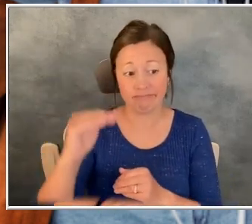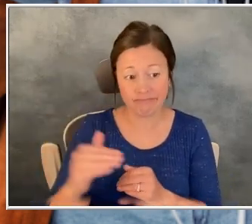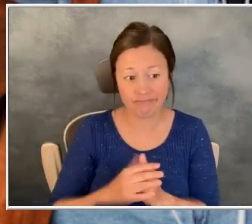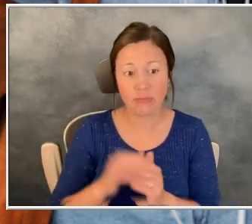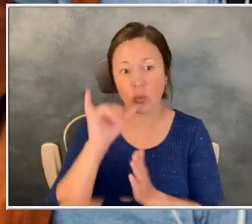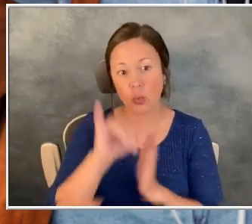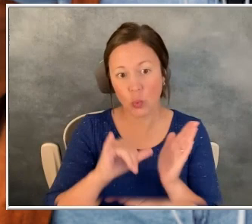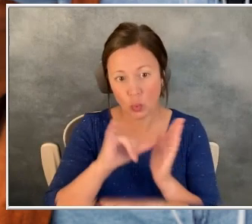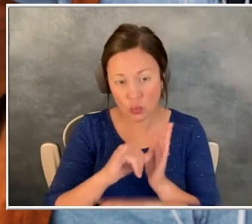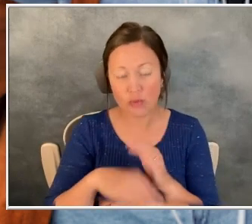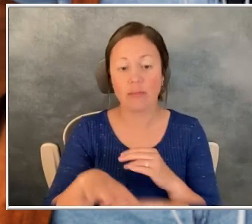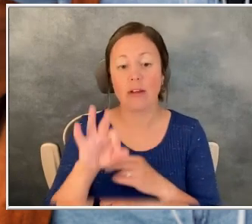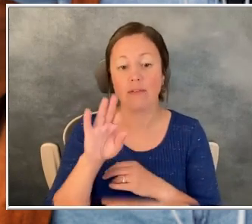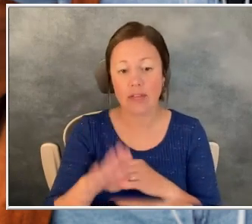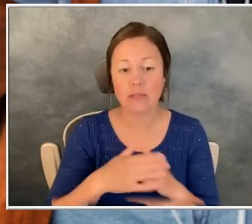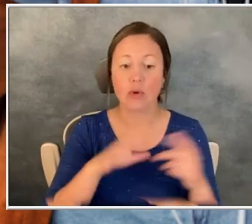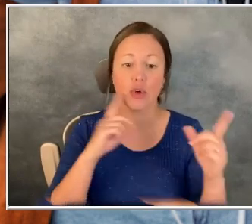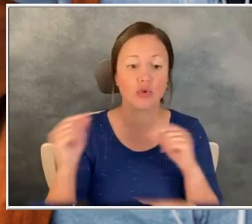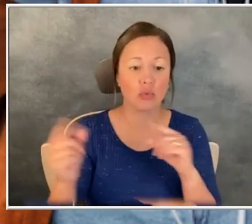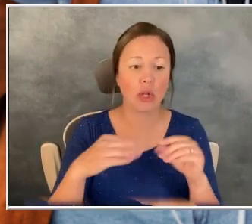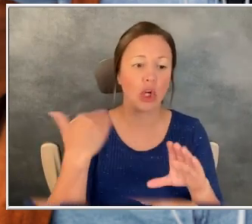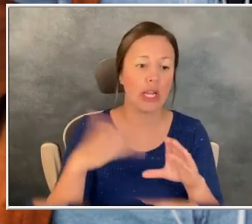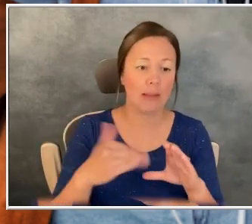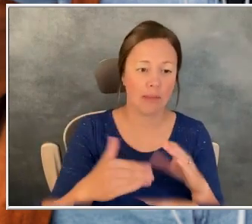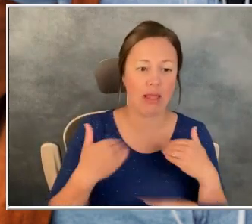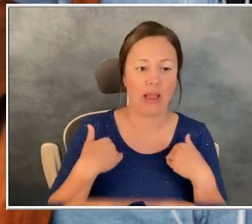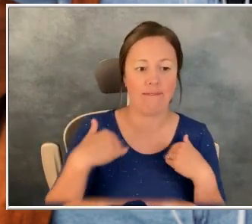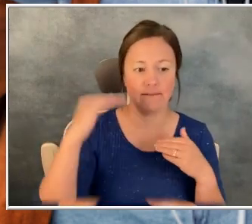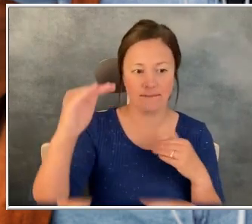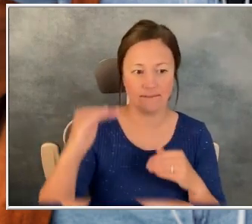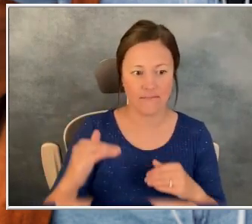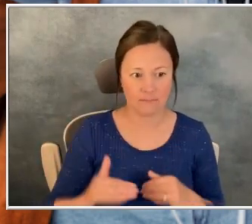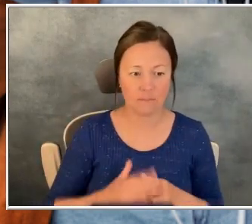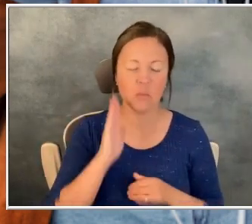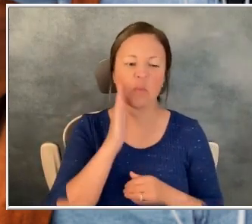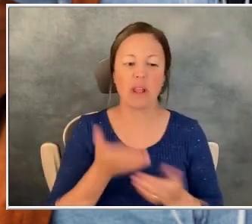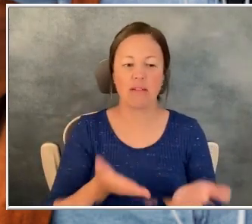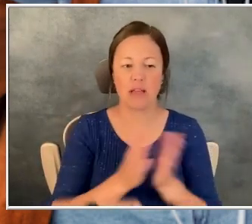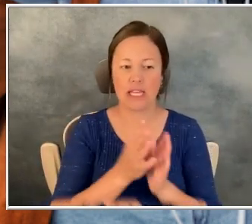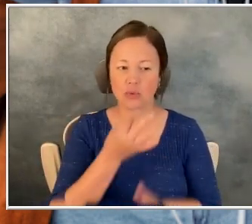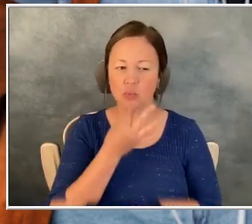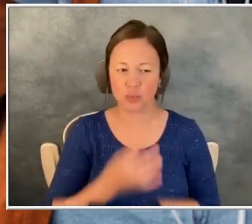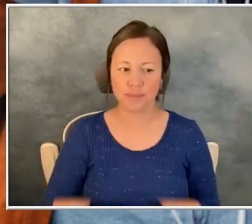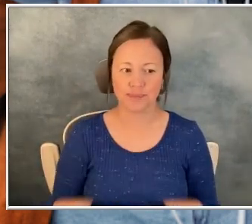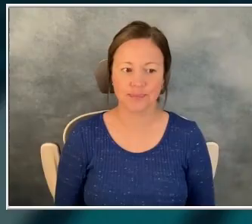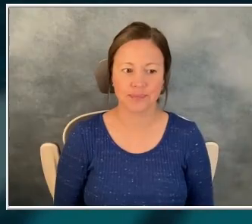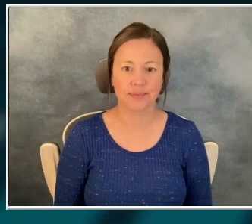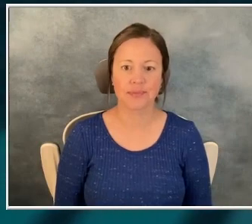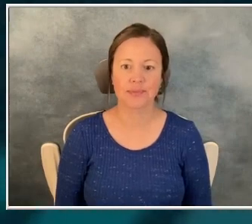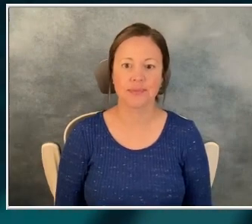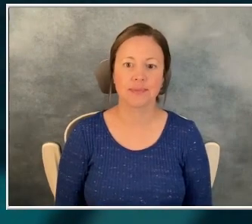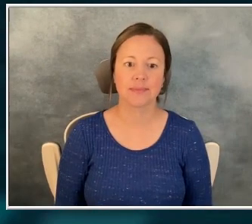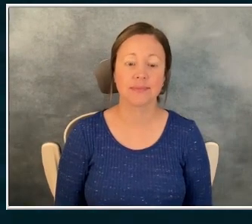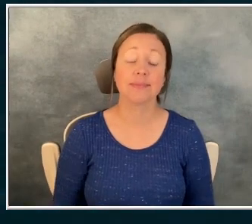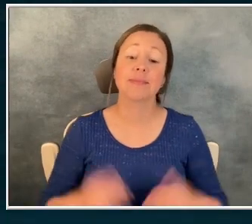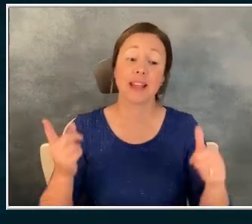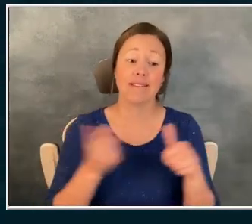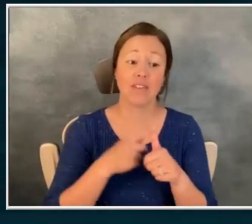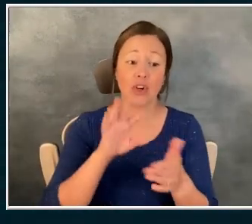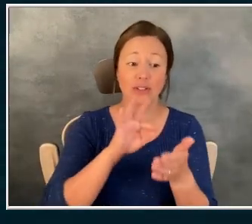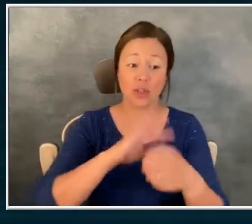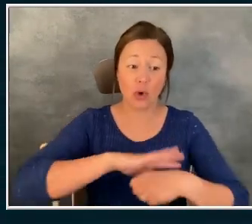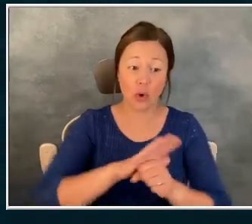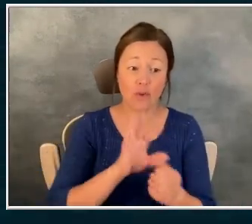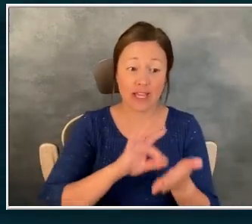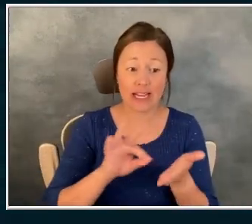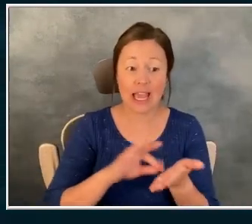Facebook, Twitter, email, The Medical News Network. We'll be asking your questions in just a bit. But first, we want to check in with our COVID count, Dr.